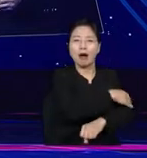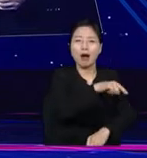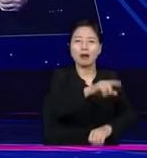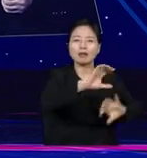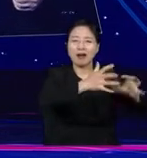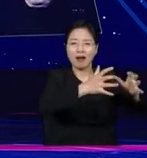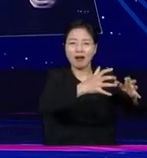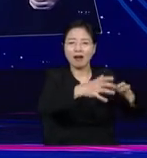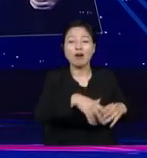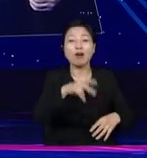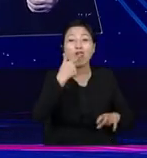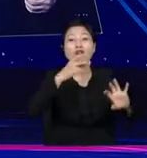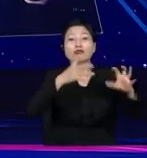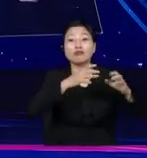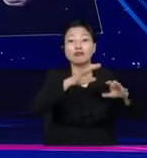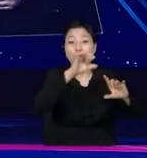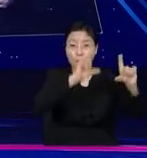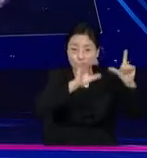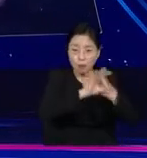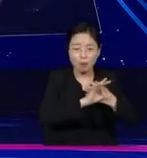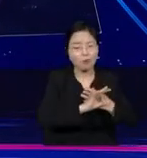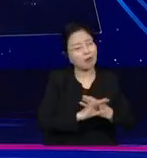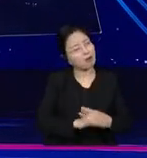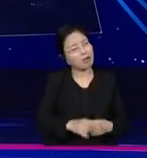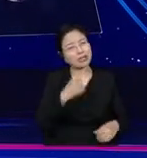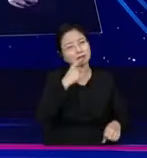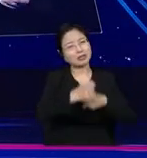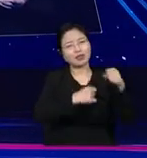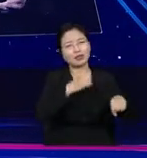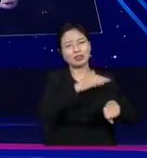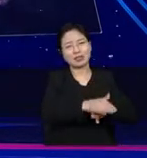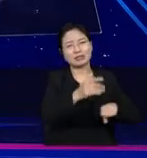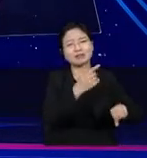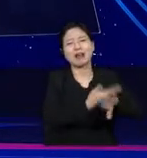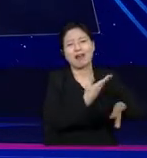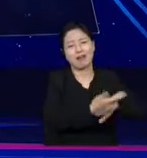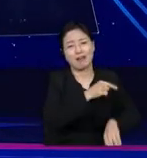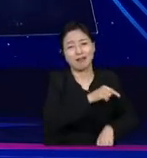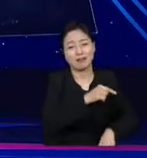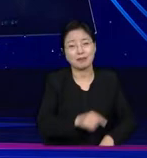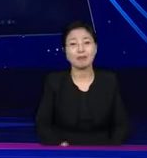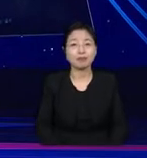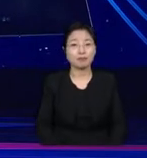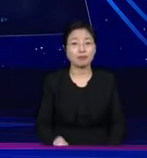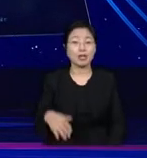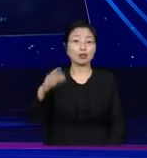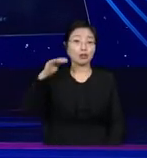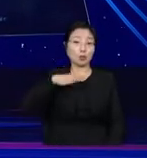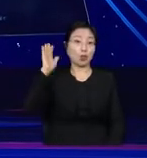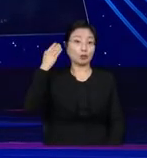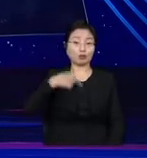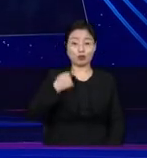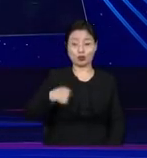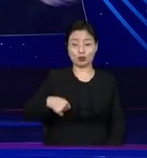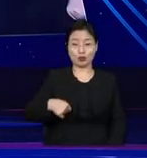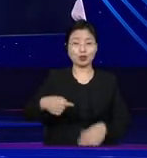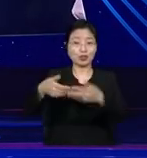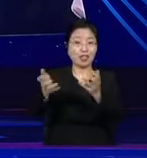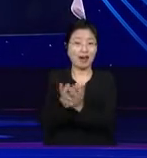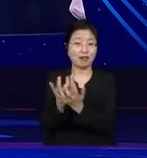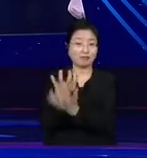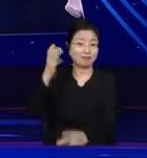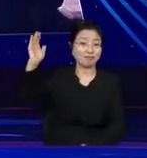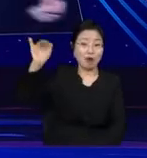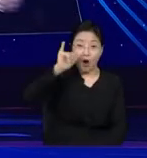-democratic regimes. Recently in China, there was a big party congress. That's where they elected their leadership, not by the